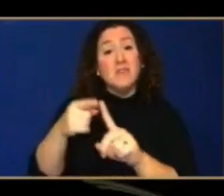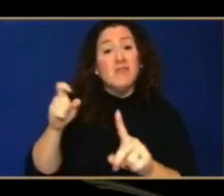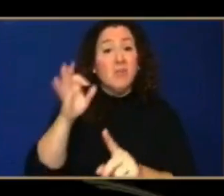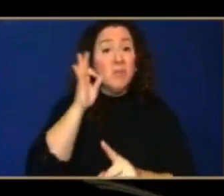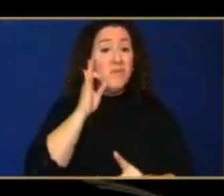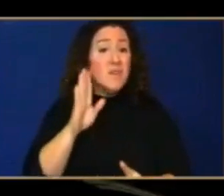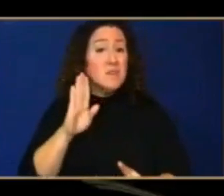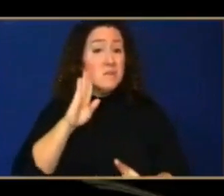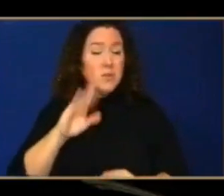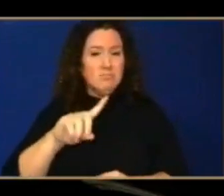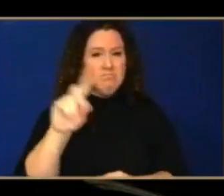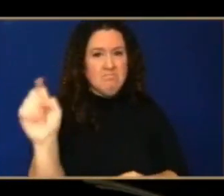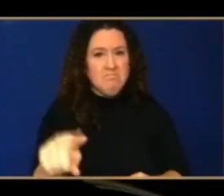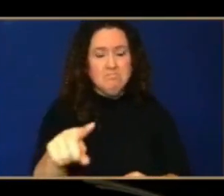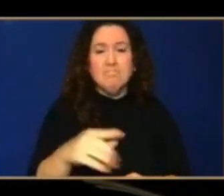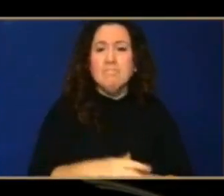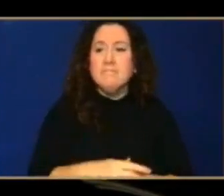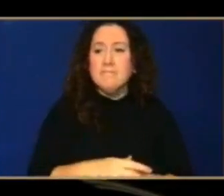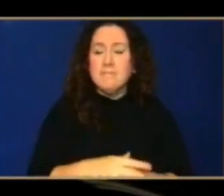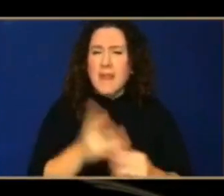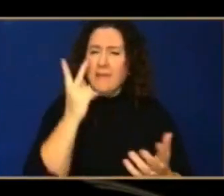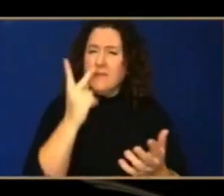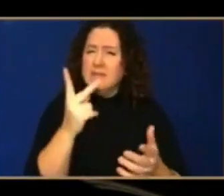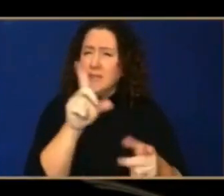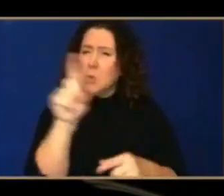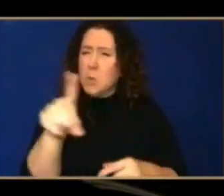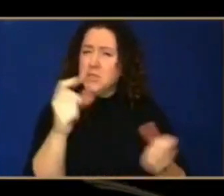Why are people calling it the Star of Bethlehem?